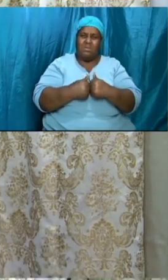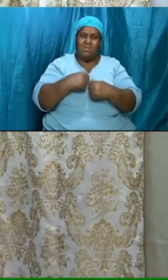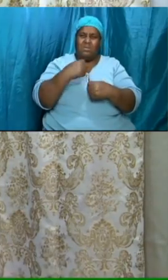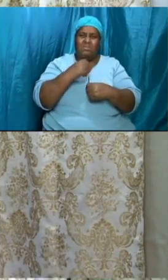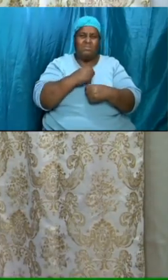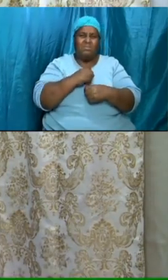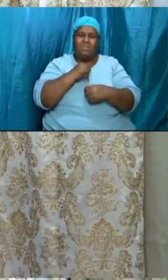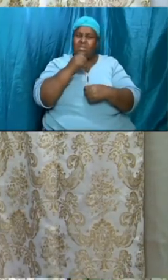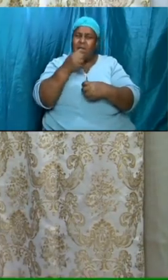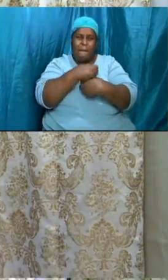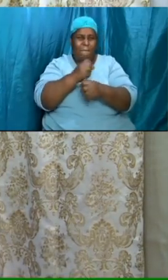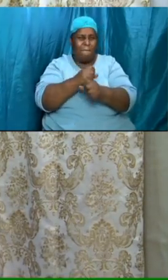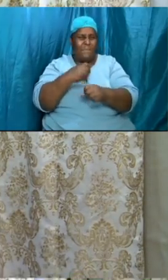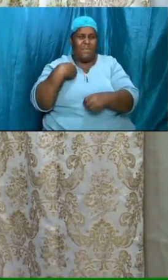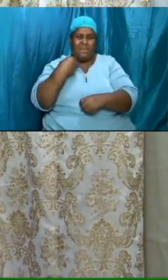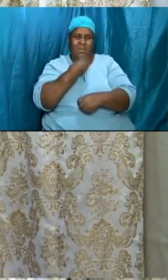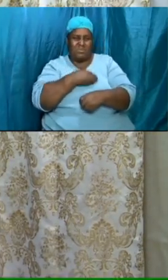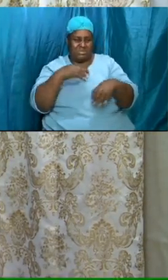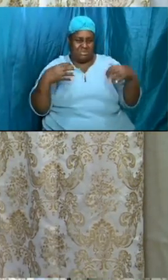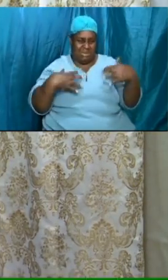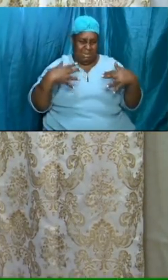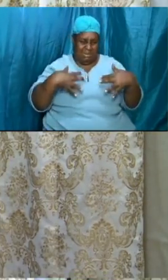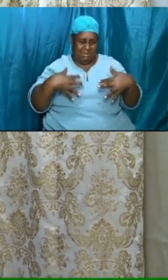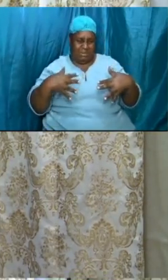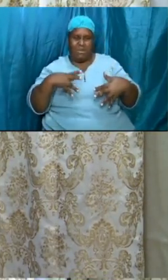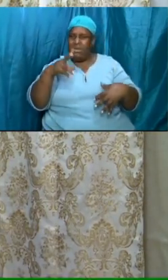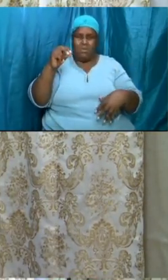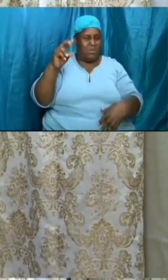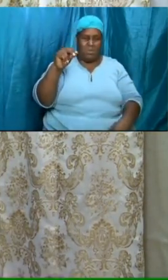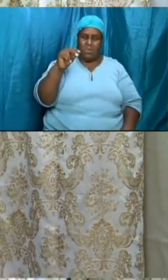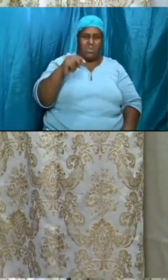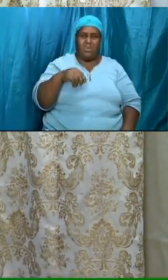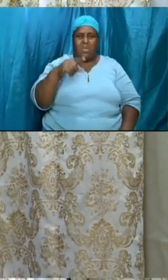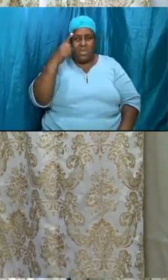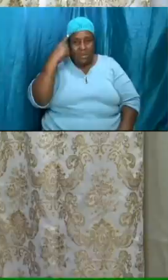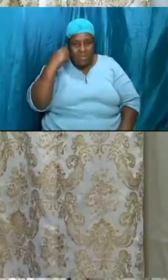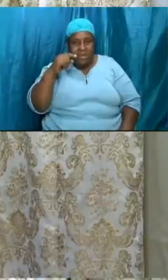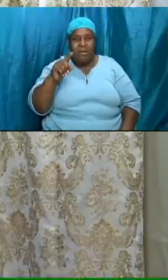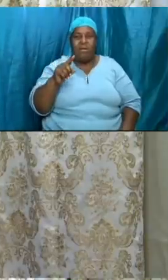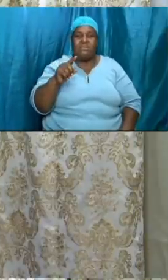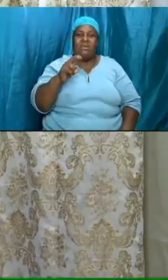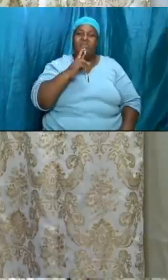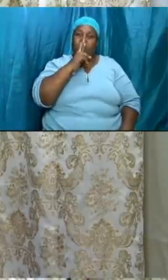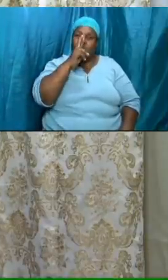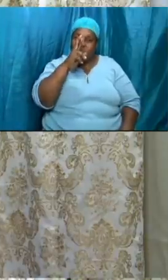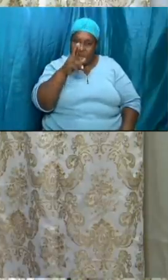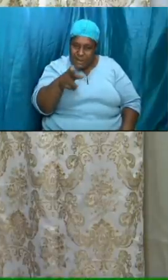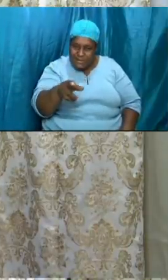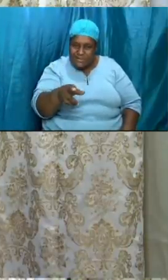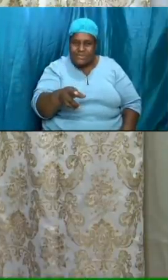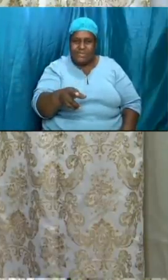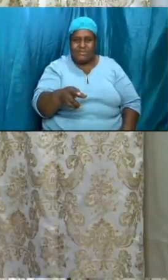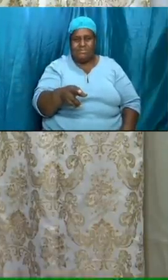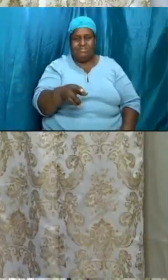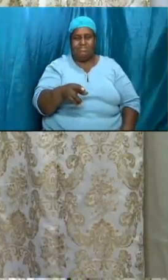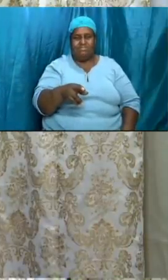us the truth is because of the reality of